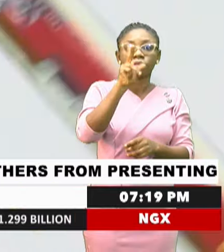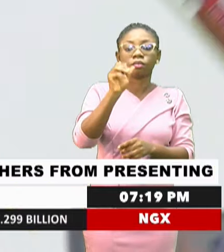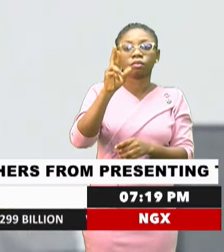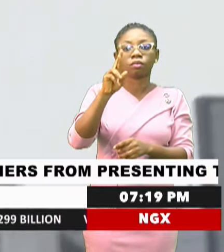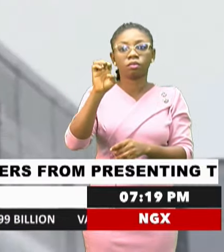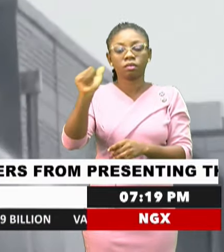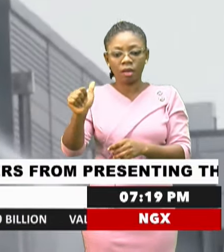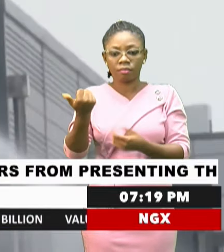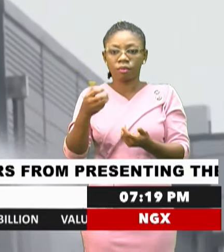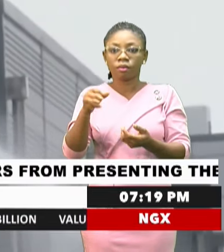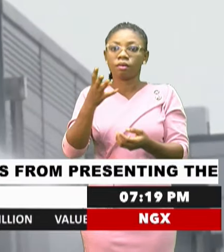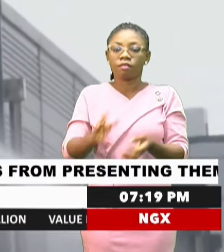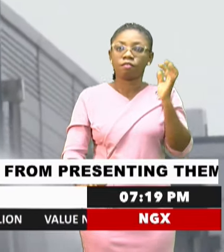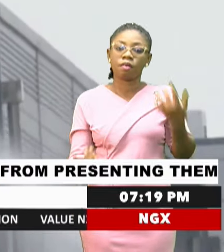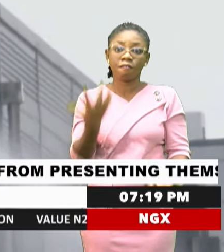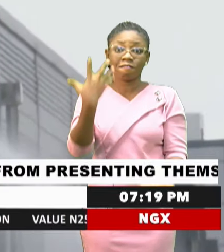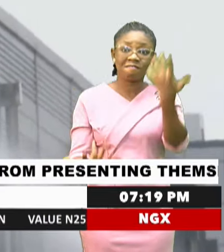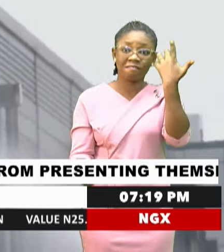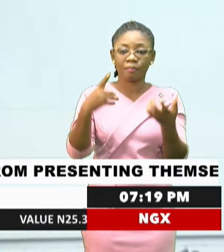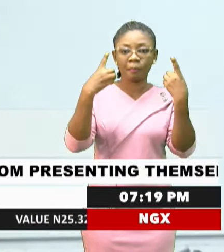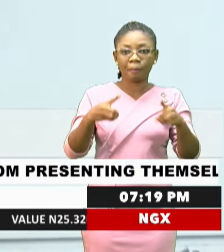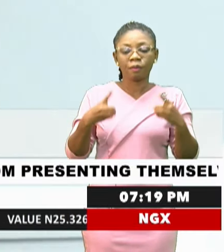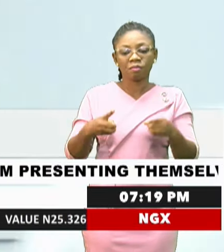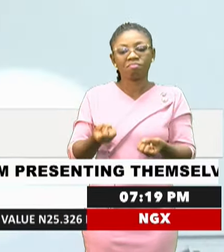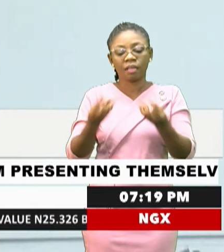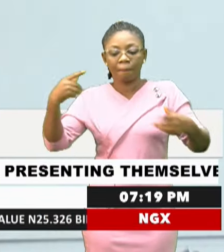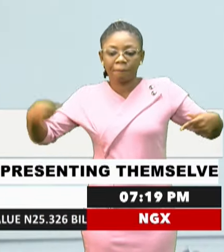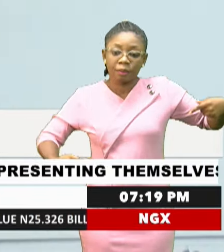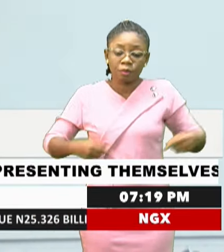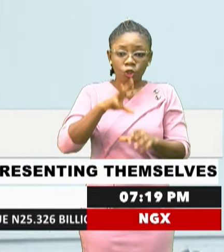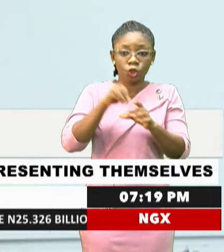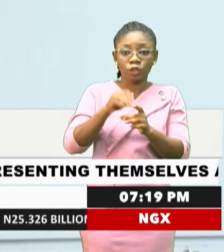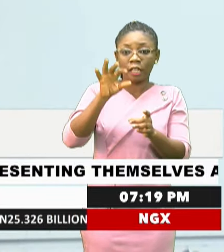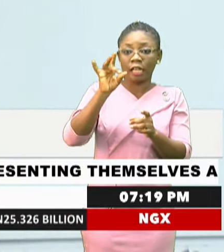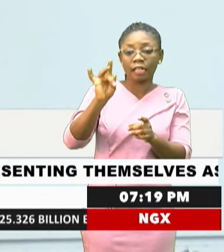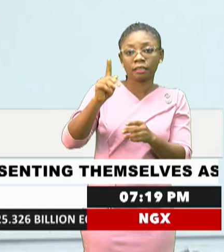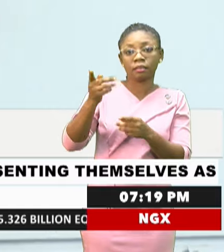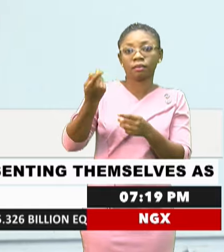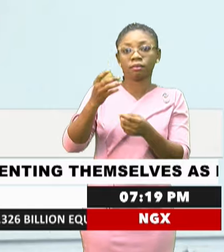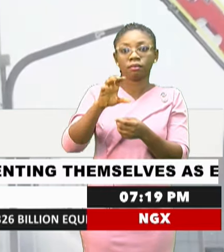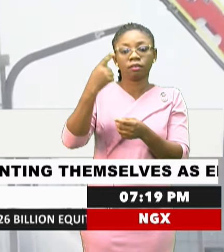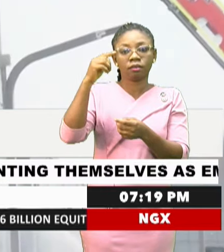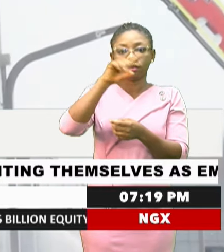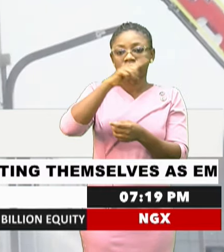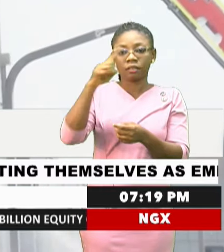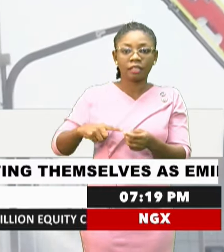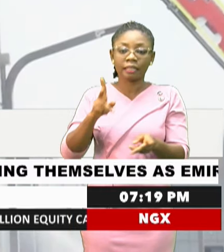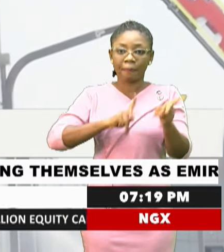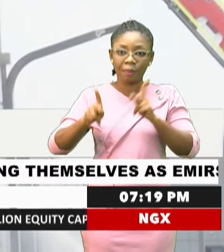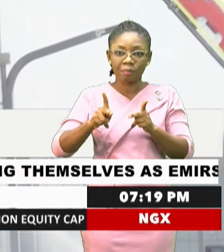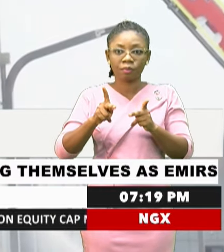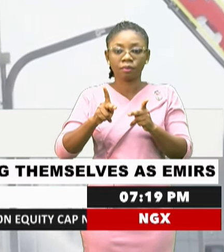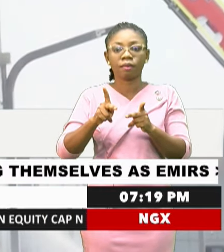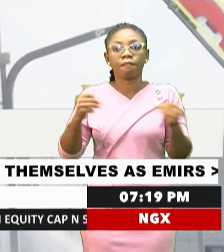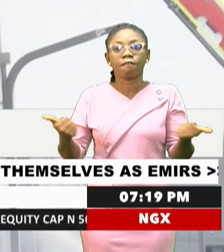lithium battery factory with scores of fatalities, including 18 Chinese nationals. Firefighter Kim Jin-yong